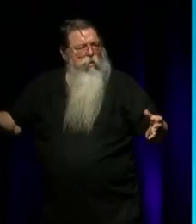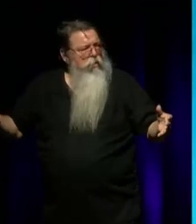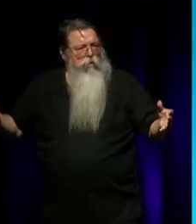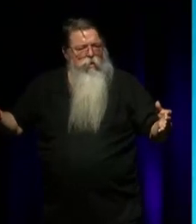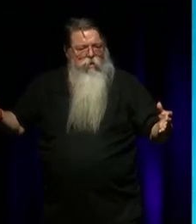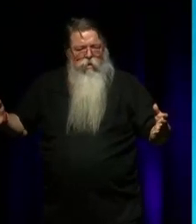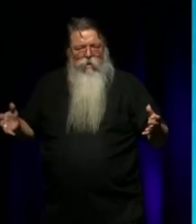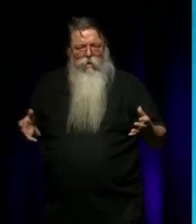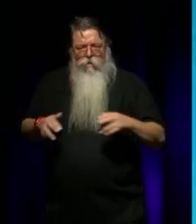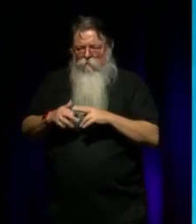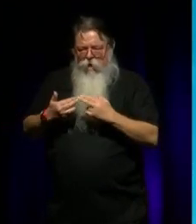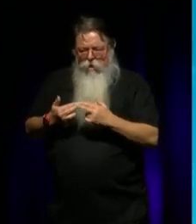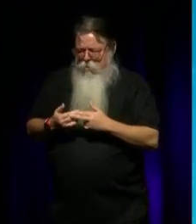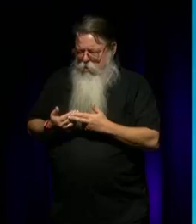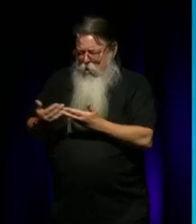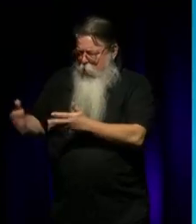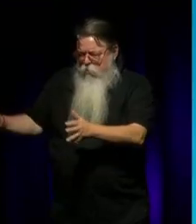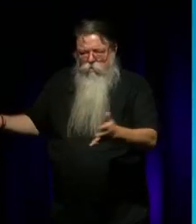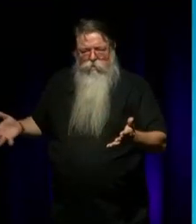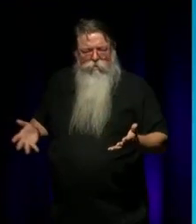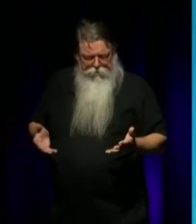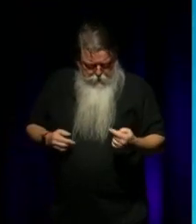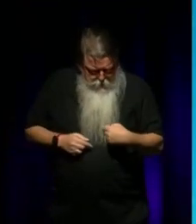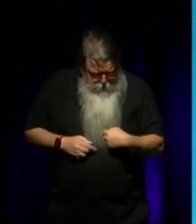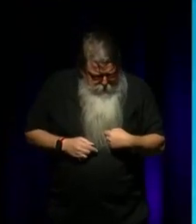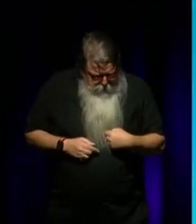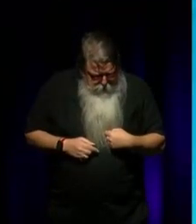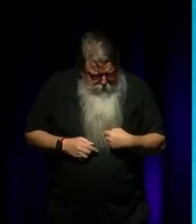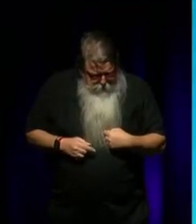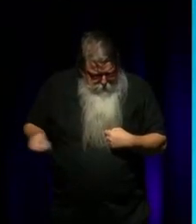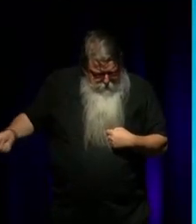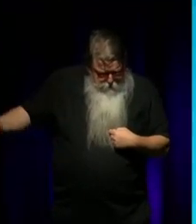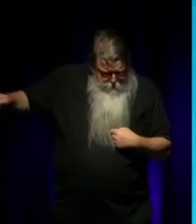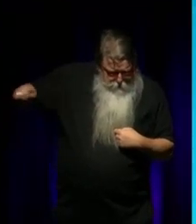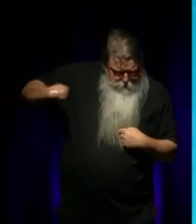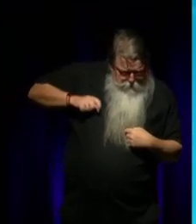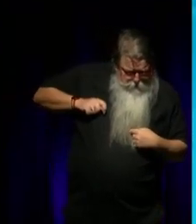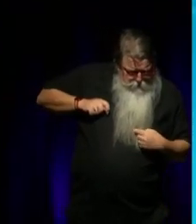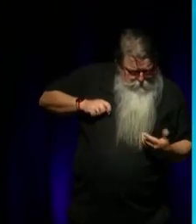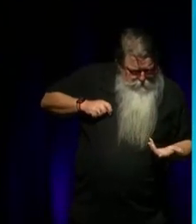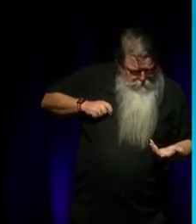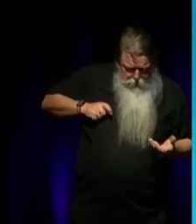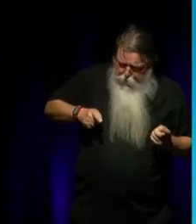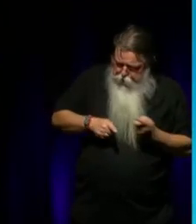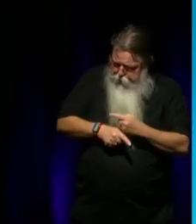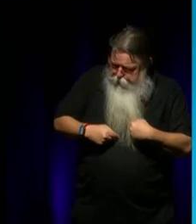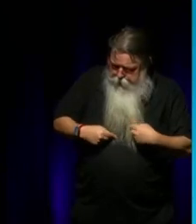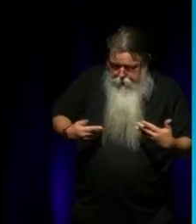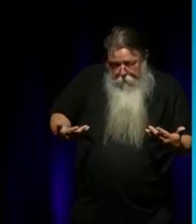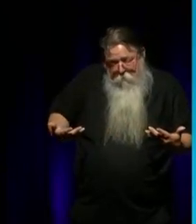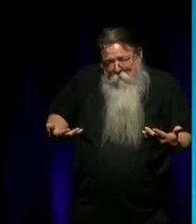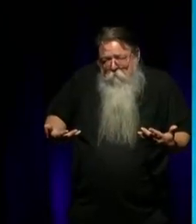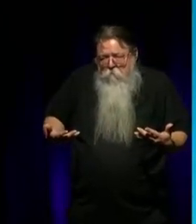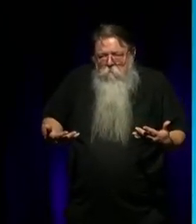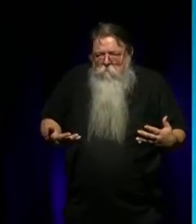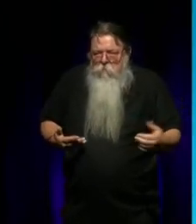You're not, you know. You can only be aware when you reflect back. So... But, it's the clanship, the family, the